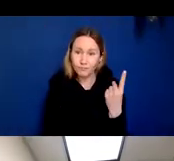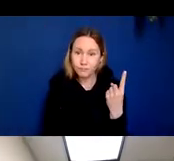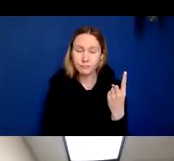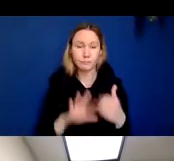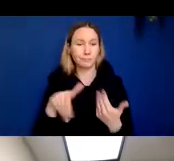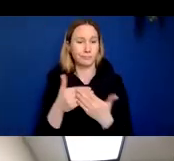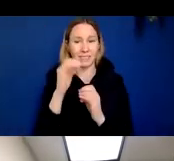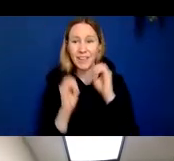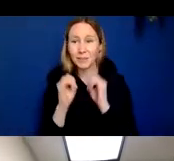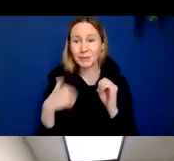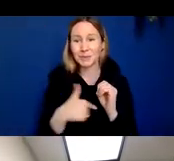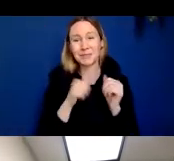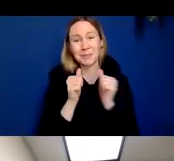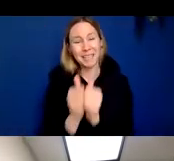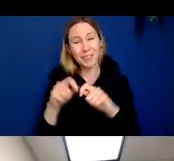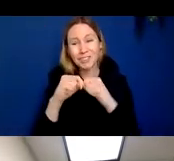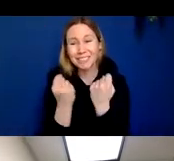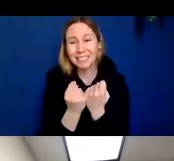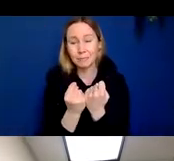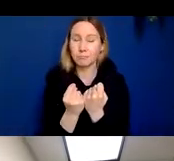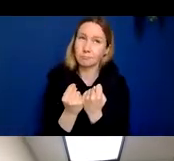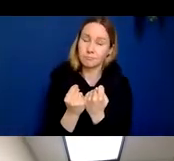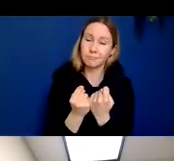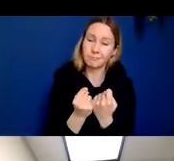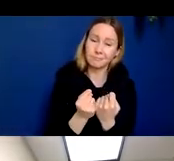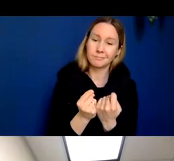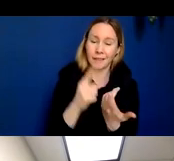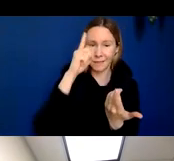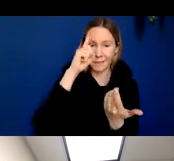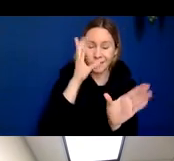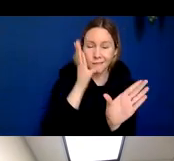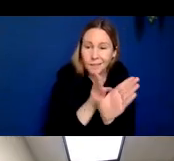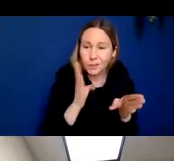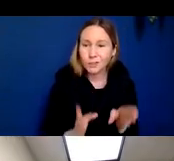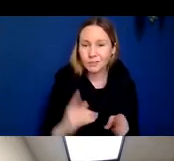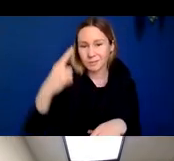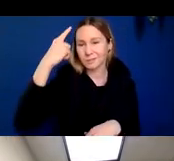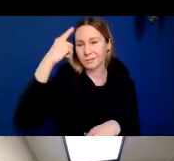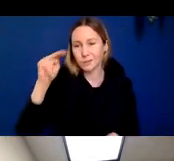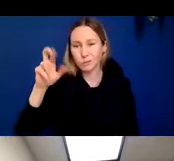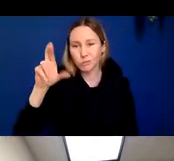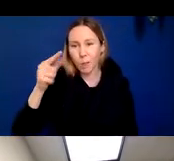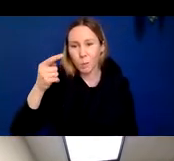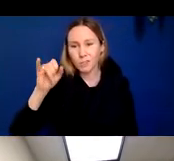that's when we together as a team, ideally neurologists, neuropsychologists, nurses, and social workers come up with disease specific